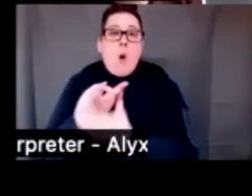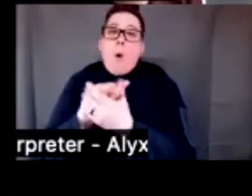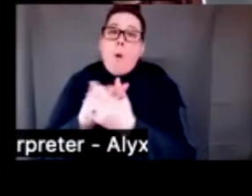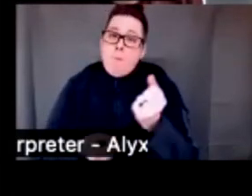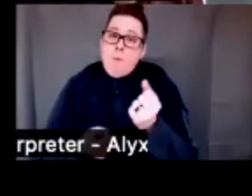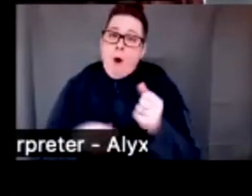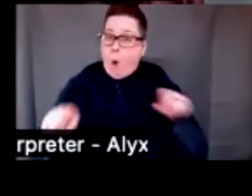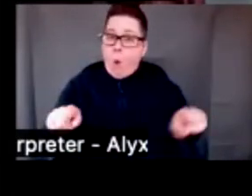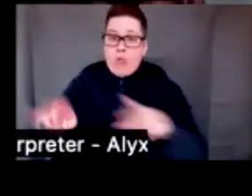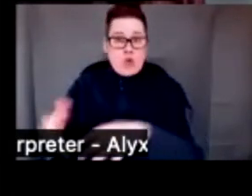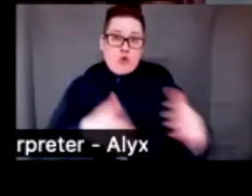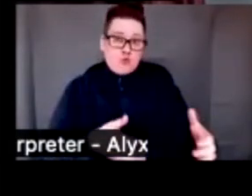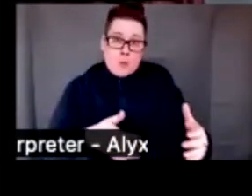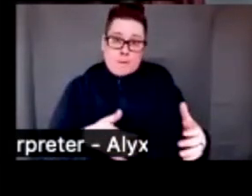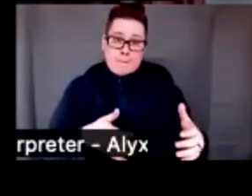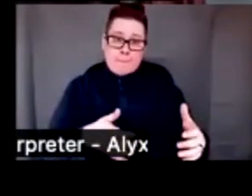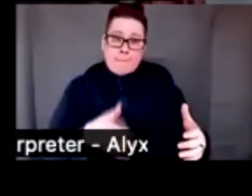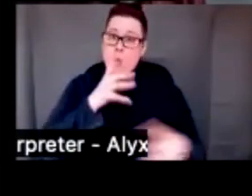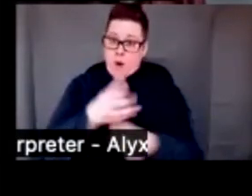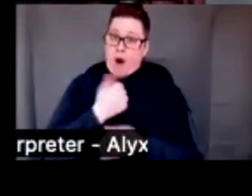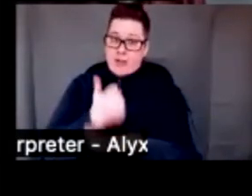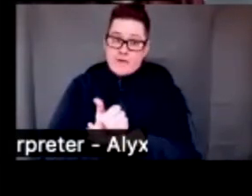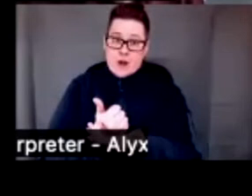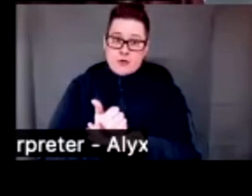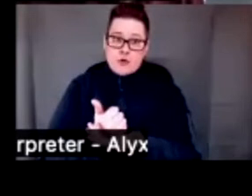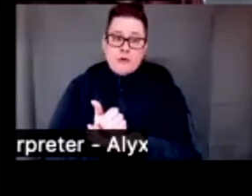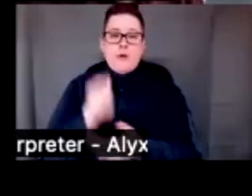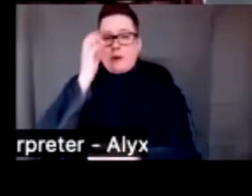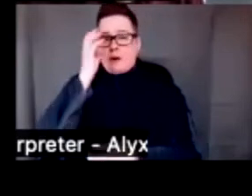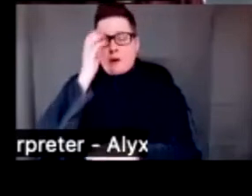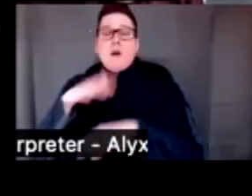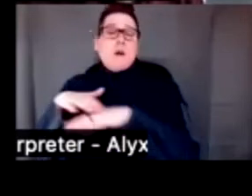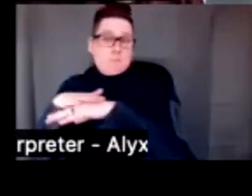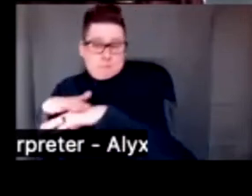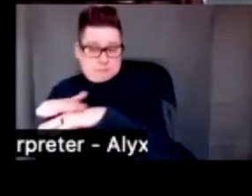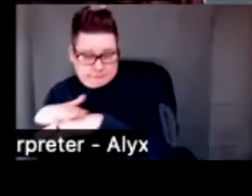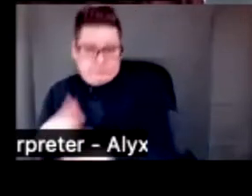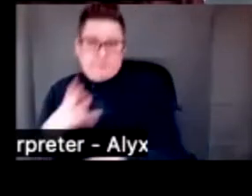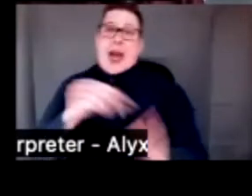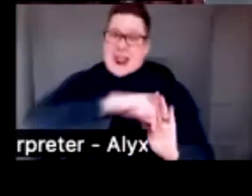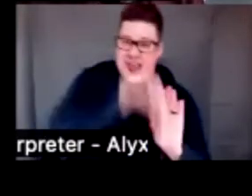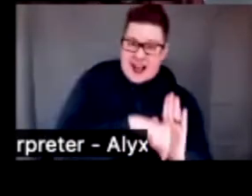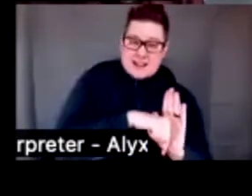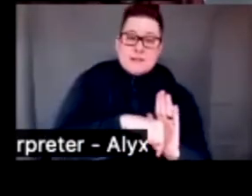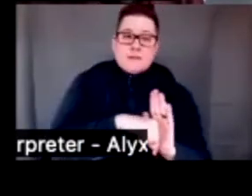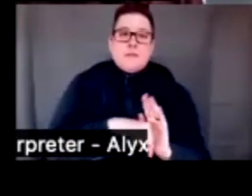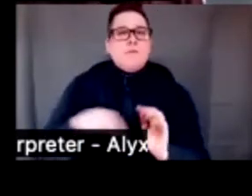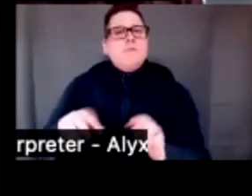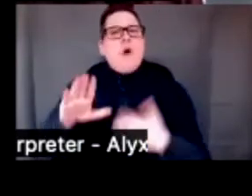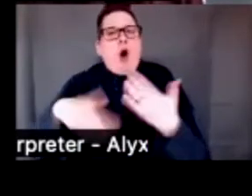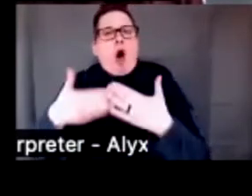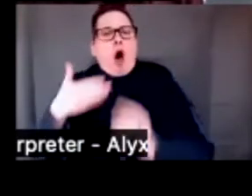groups, the surface level, the KAPAs and the KAPAs enhanced, improve their parenting